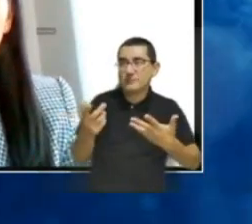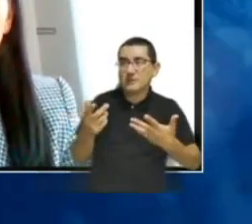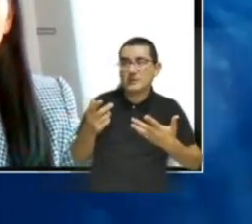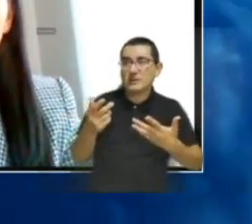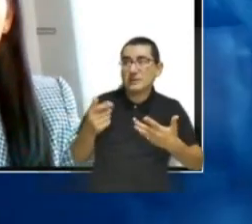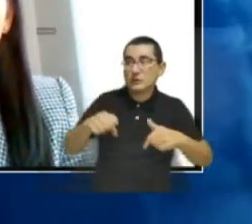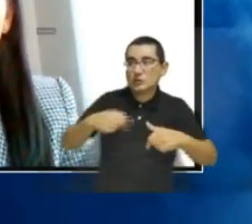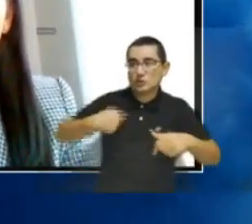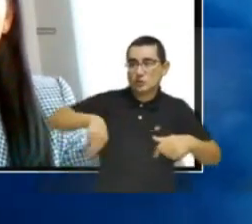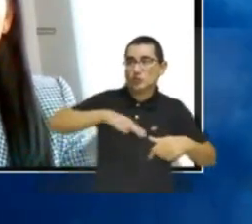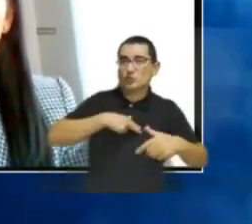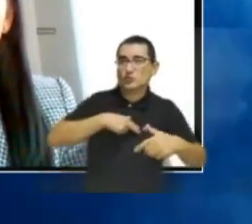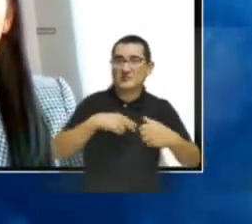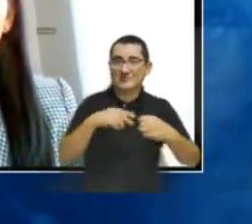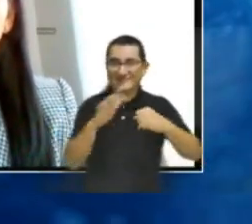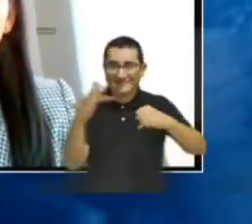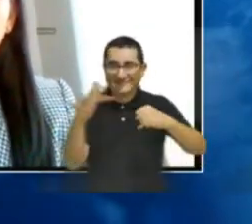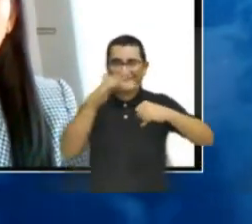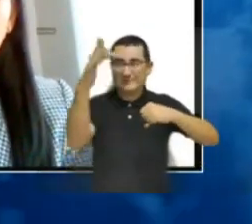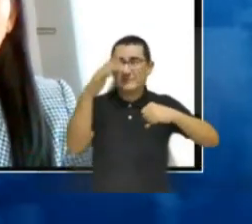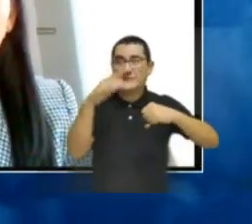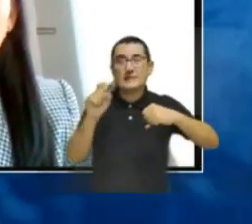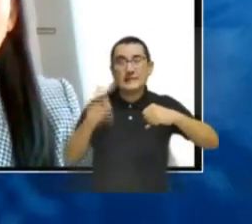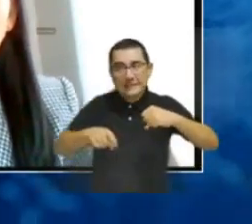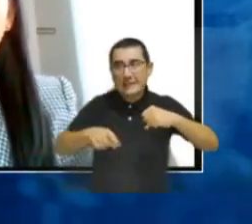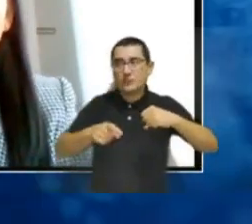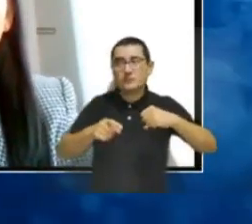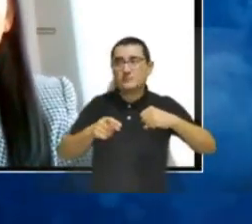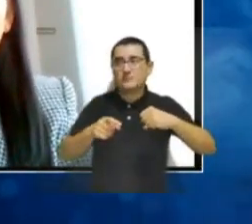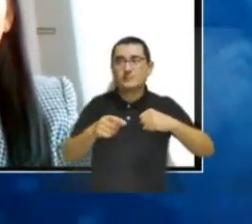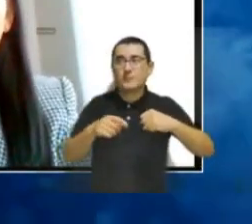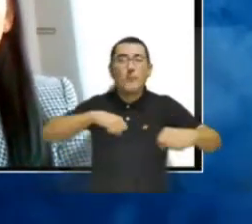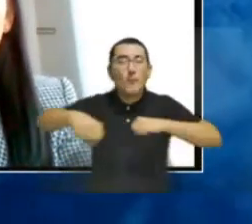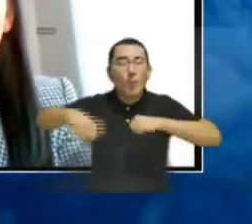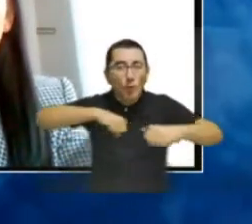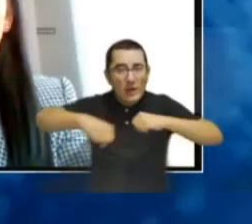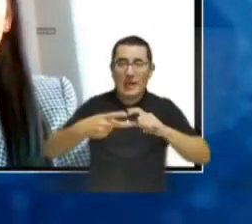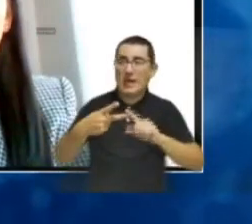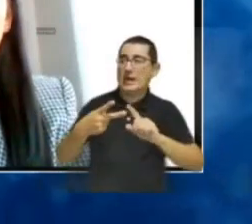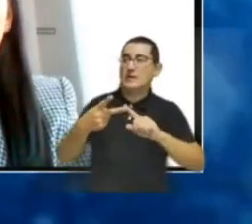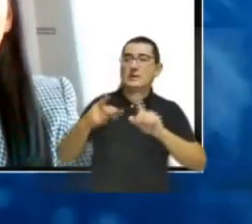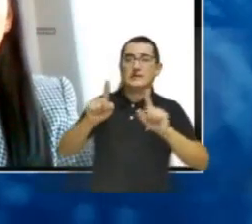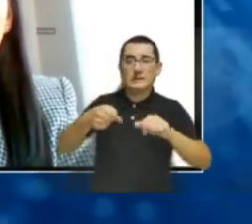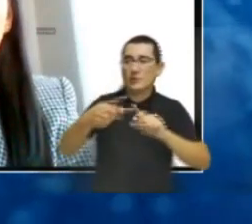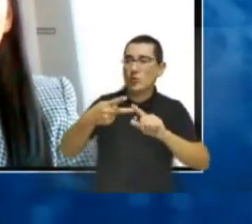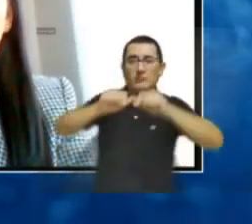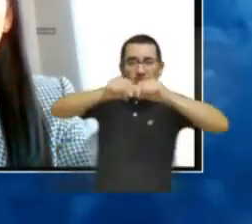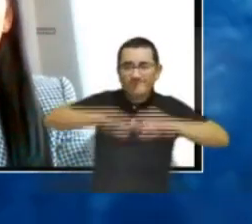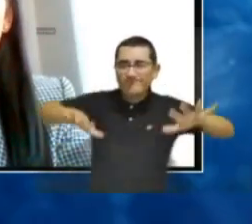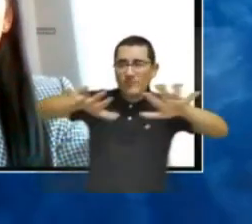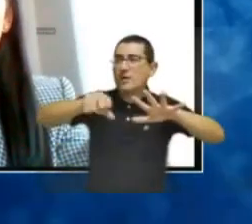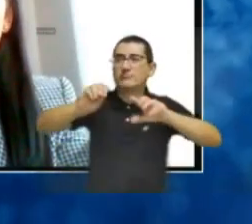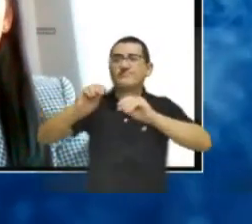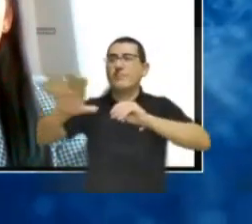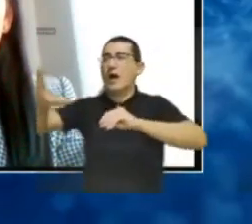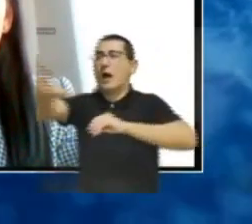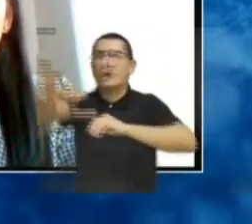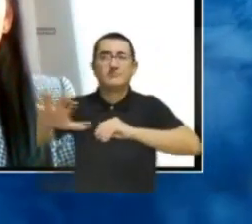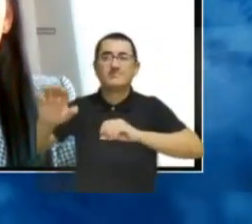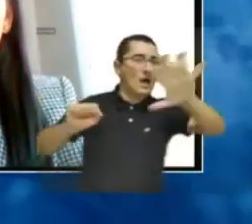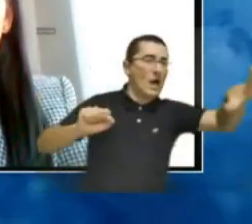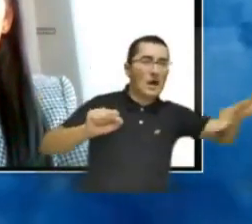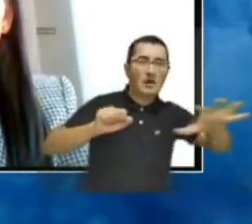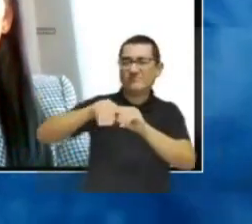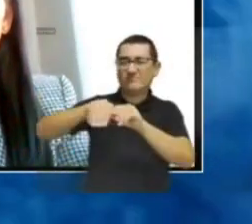communication. That's the point. So let's just speak of mobility. We're talking about covering great spaces